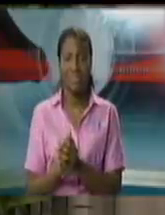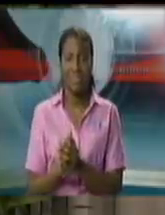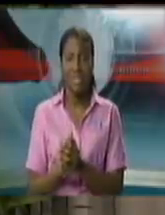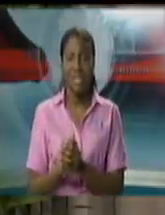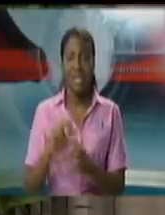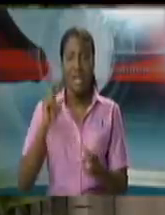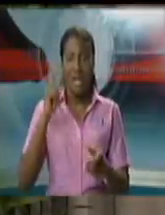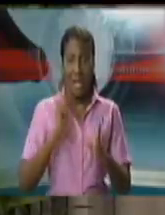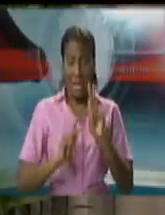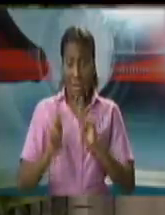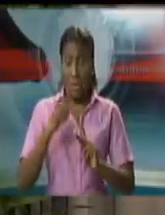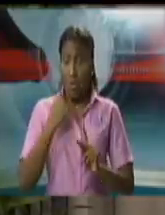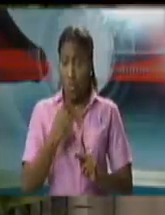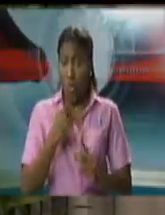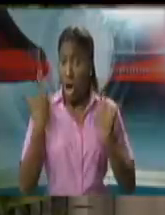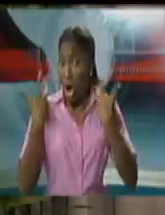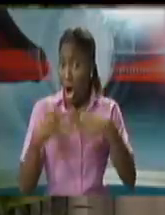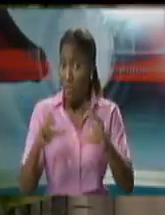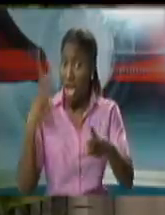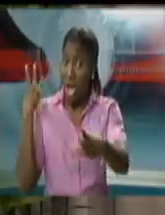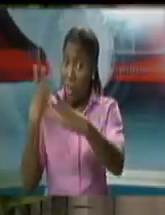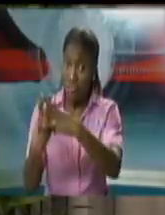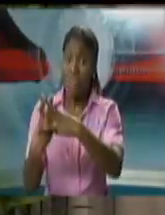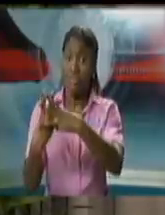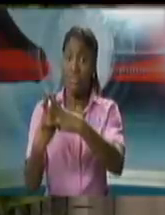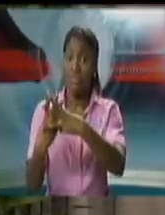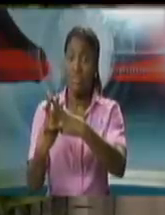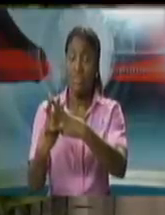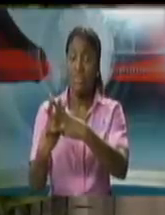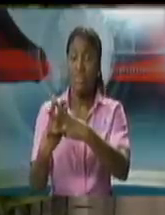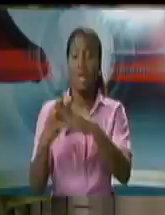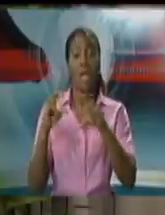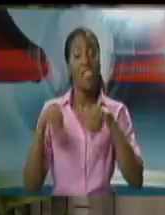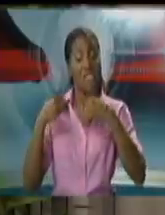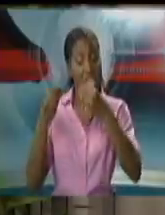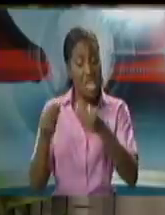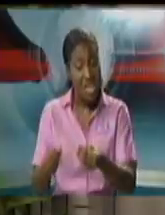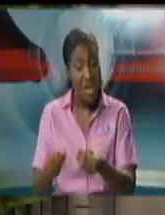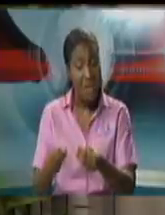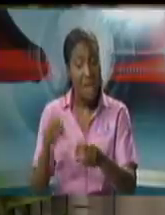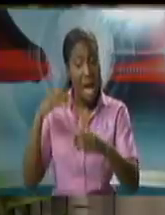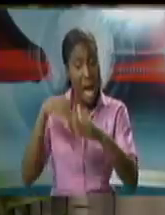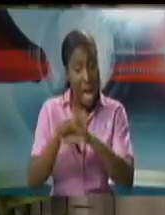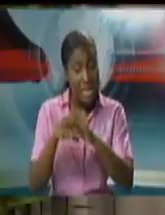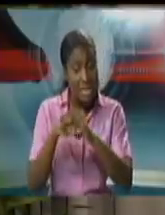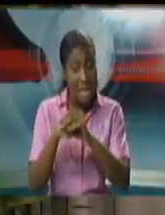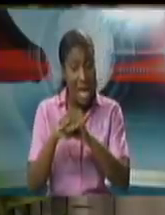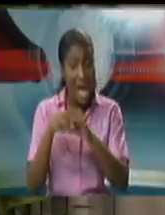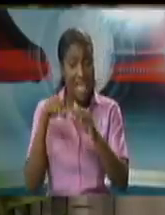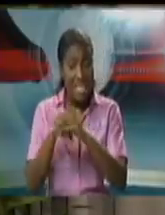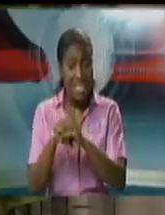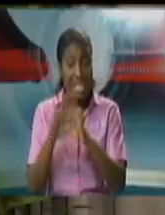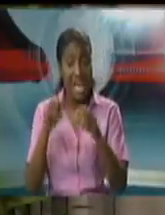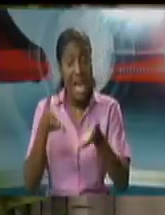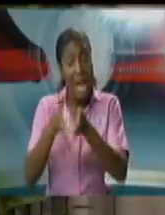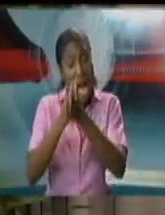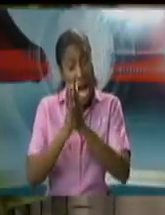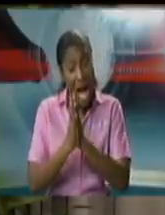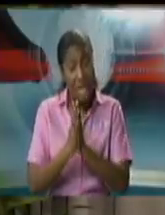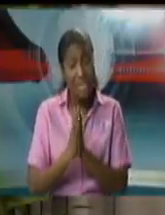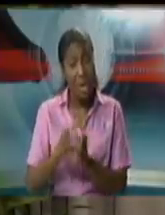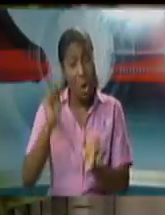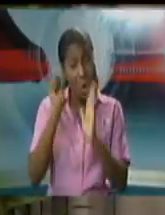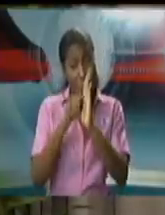The convicted persons have the right to access the Mercy Committee under Section 87 of the Constitution.